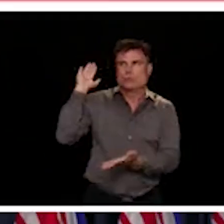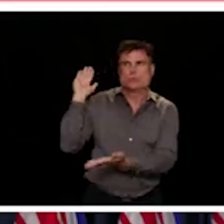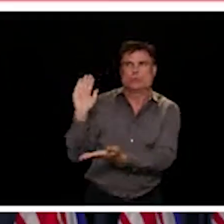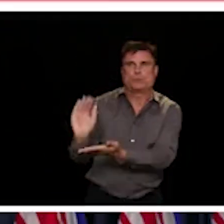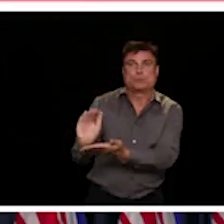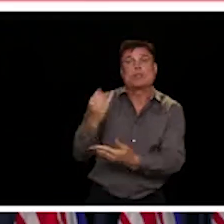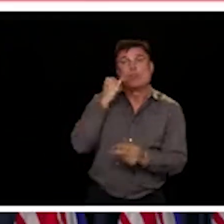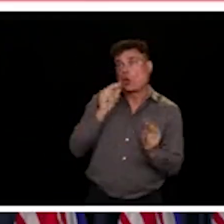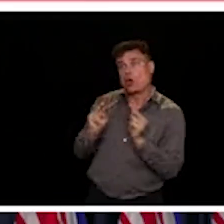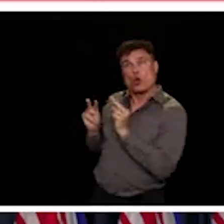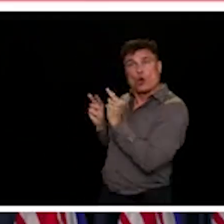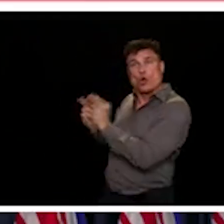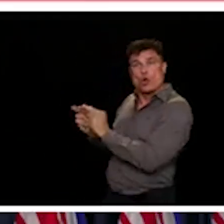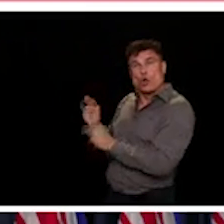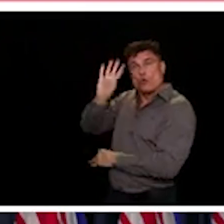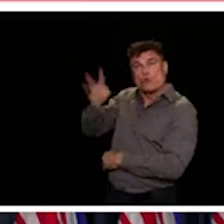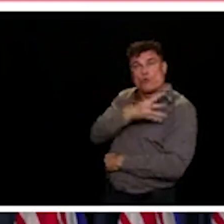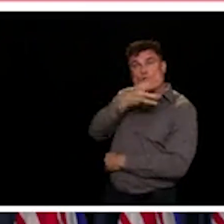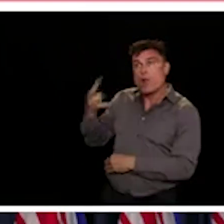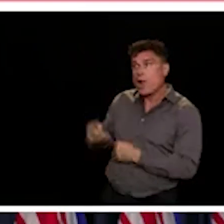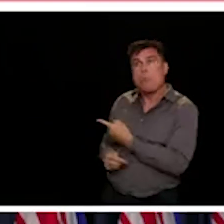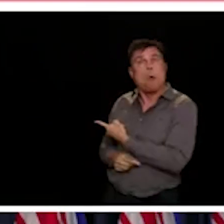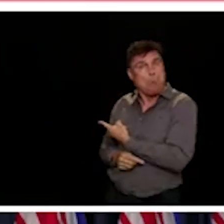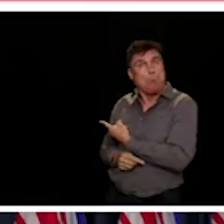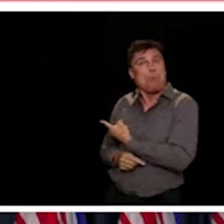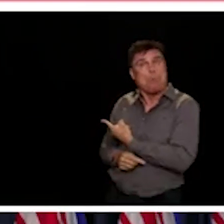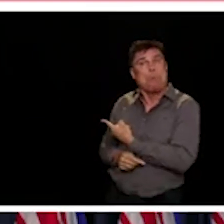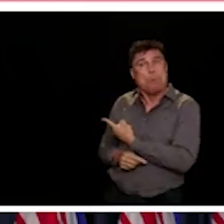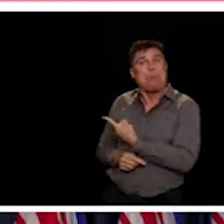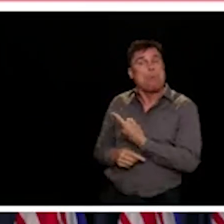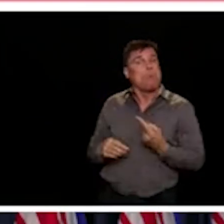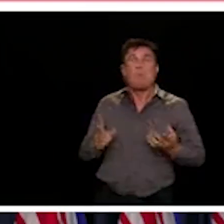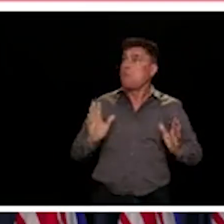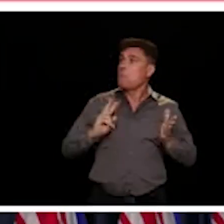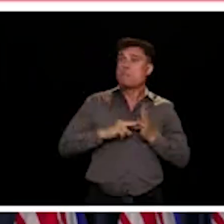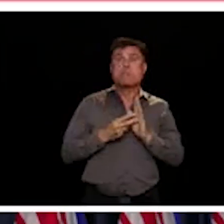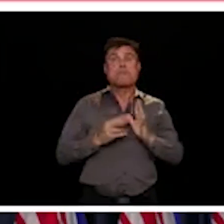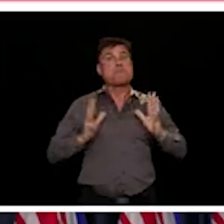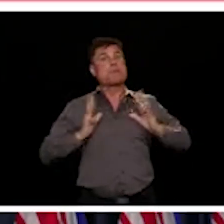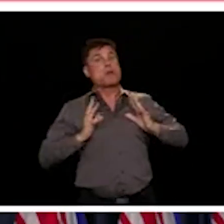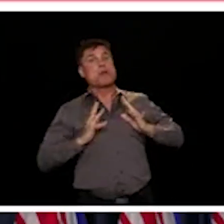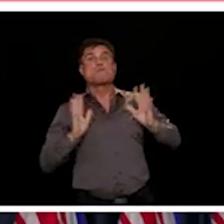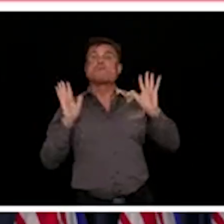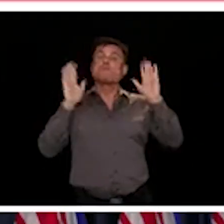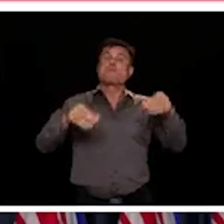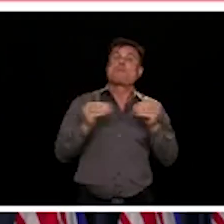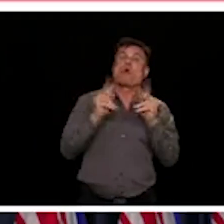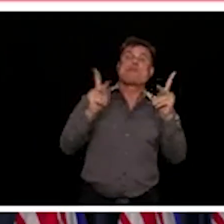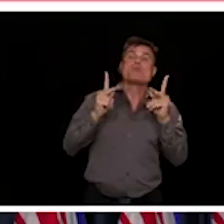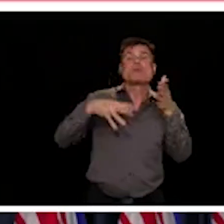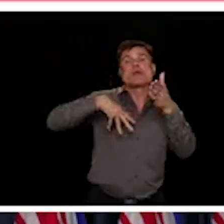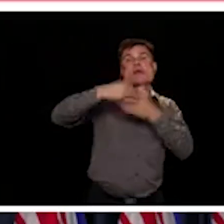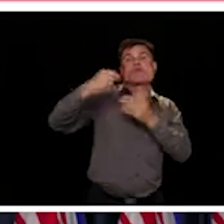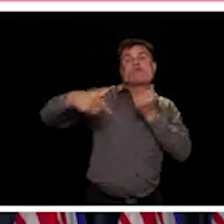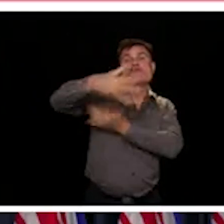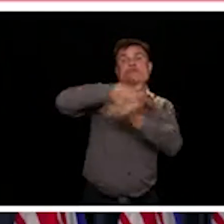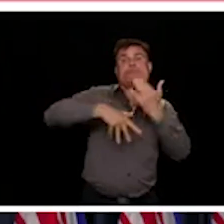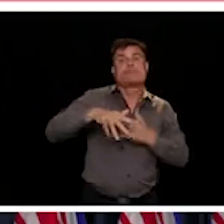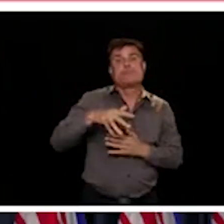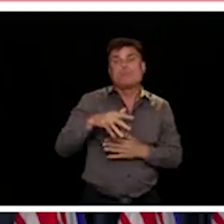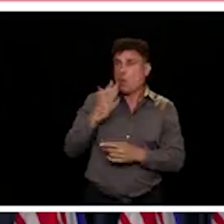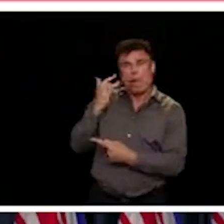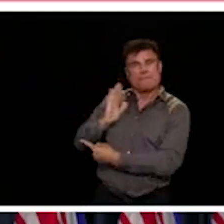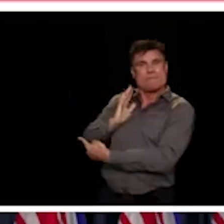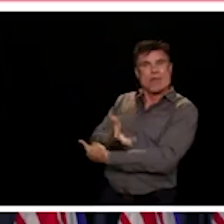is preventing transmission of infections. The other key thing about that, of course, is that we need to maintain control of our